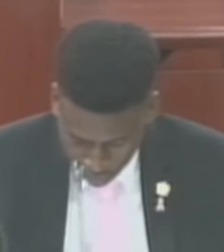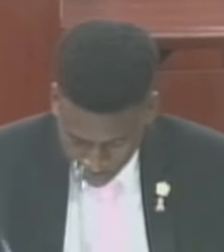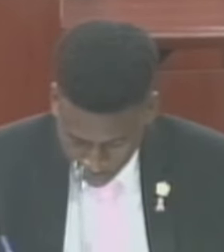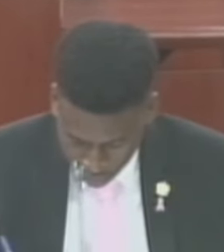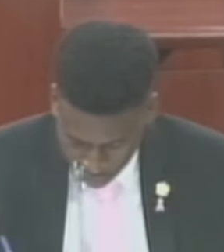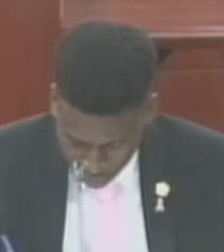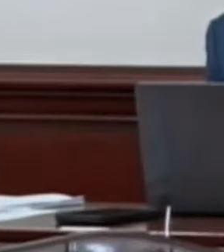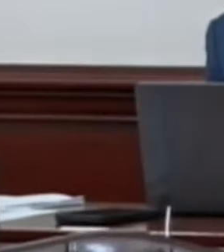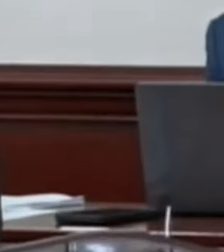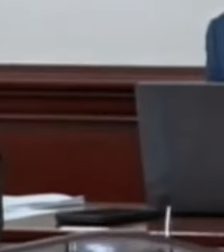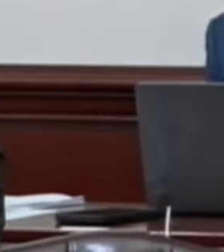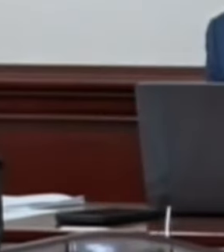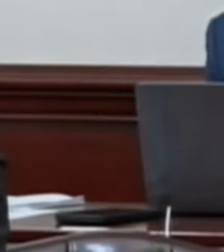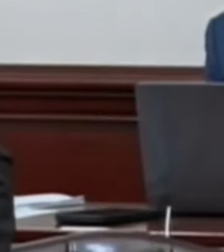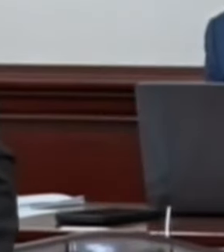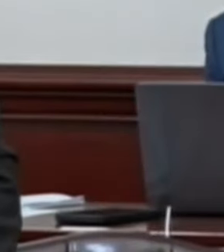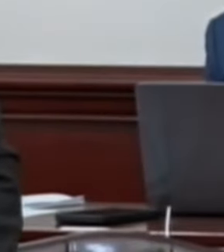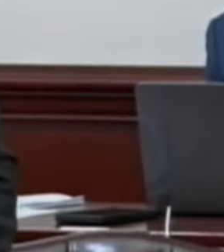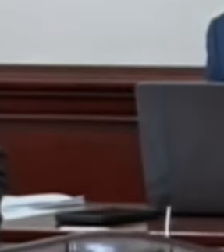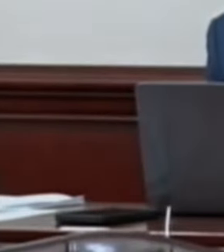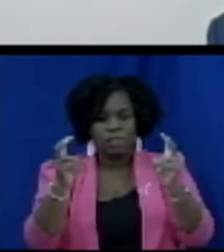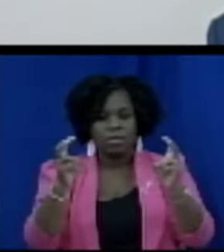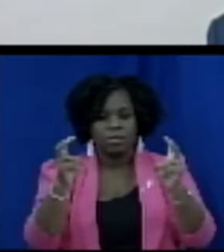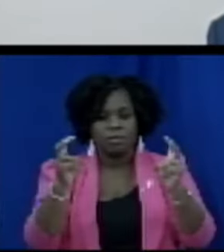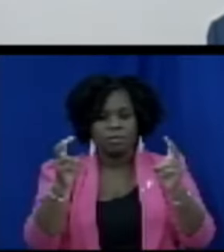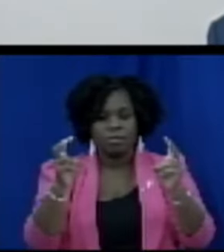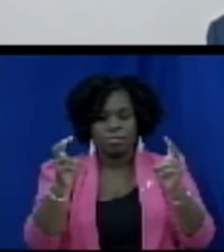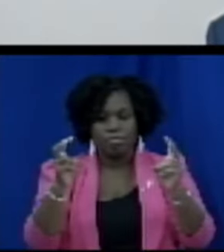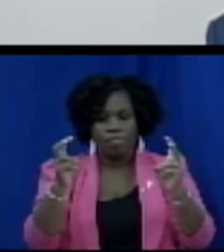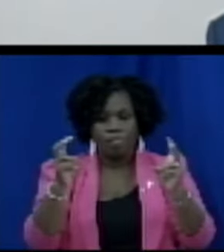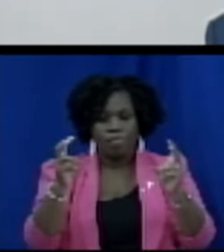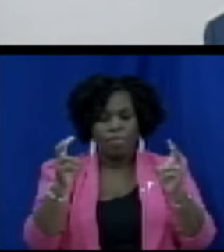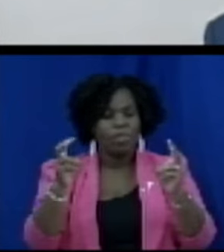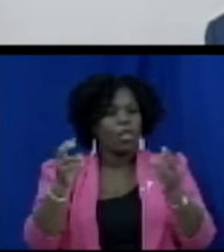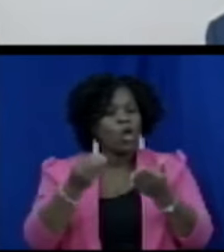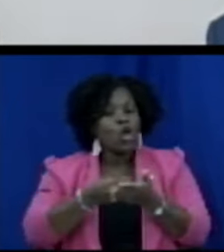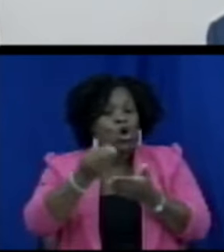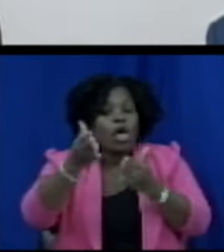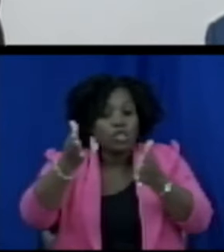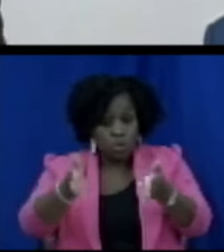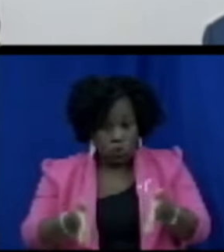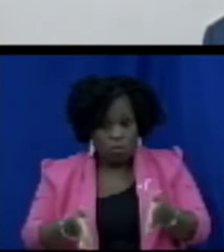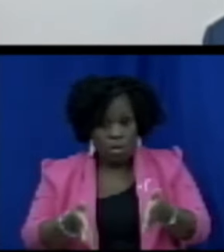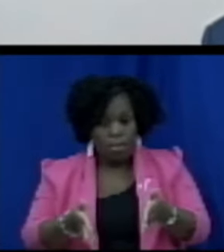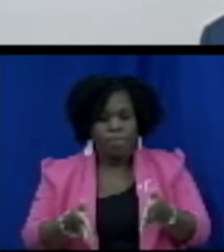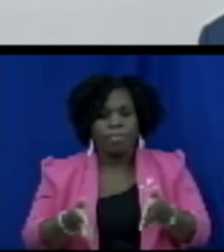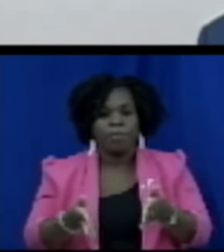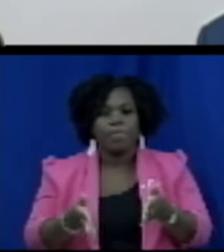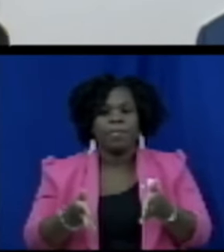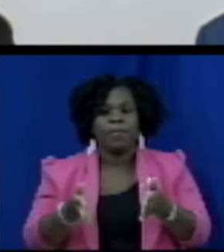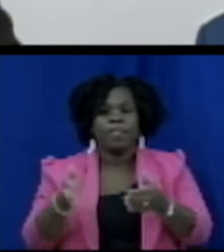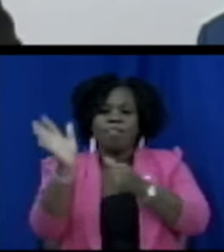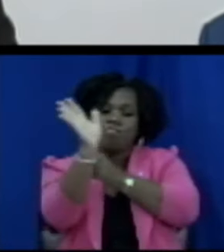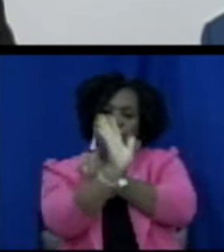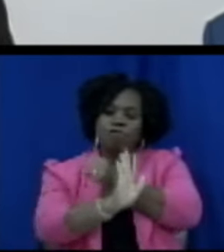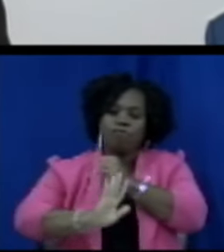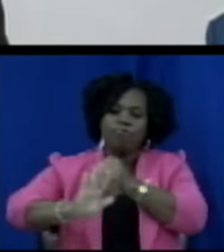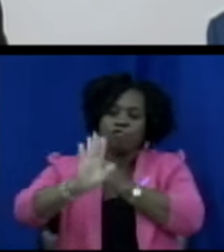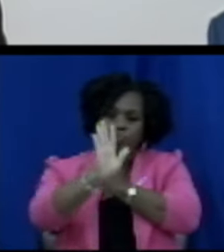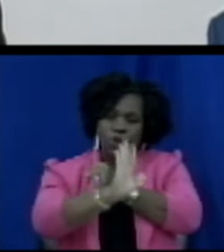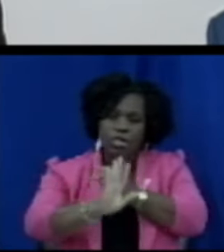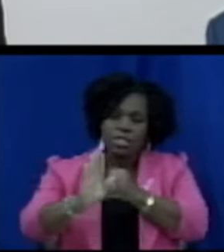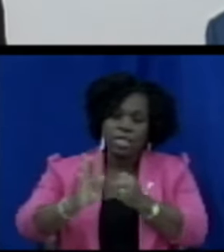shortly entitled the Consumer Protection